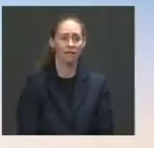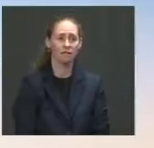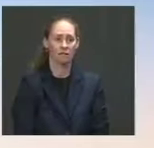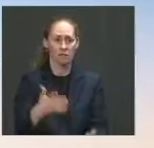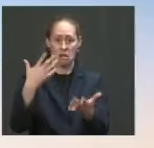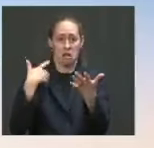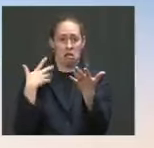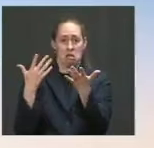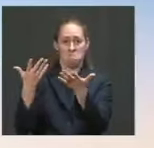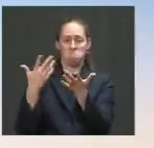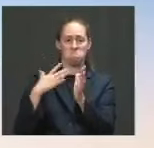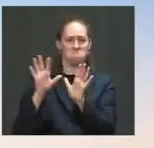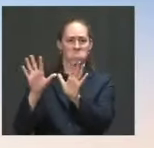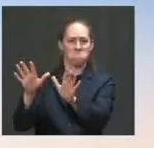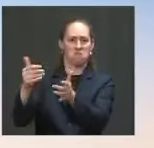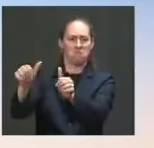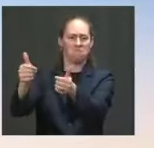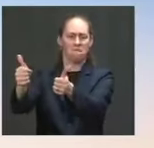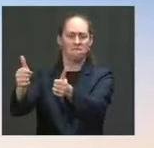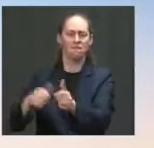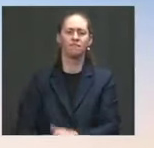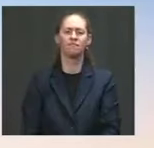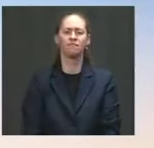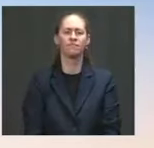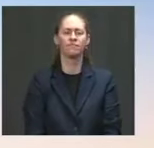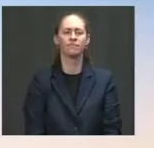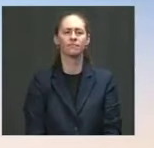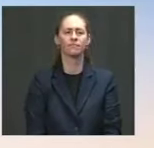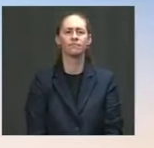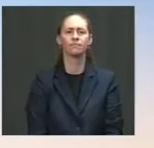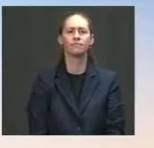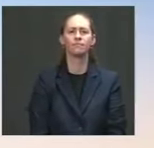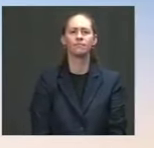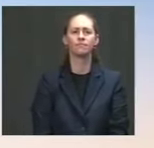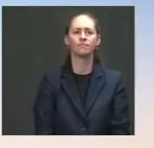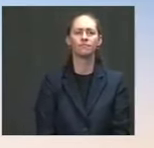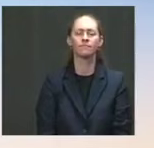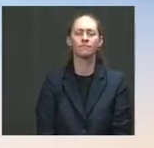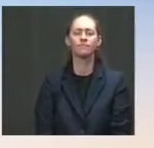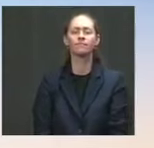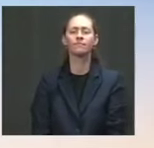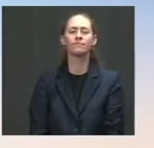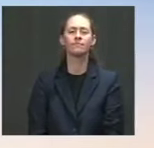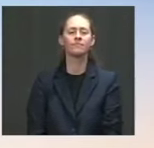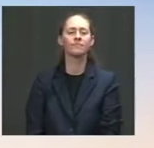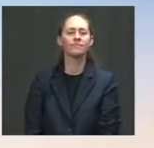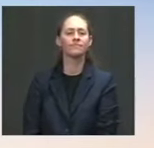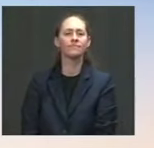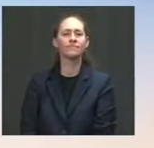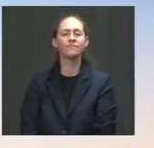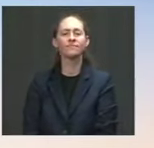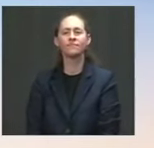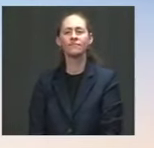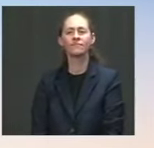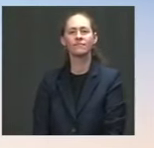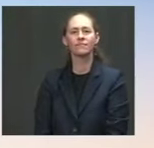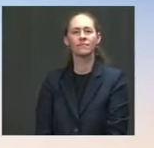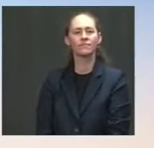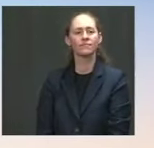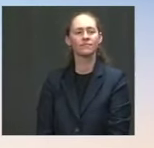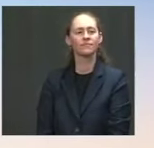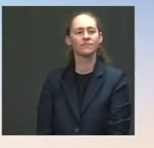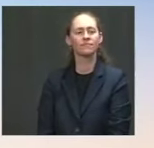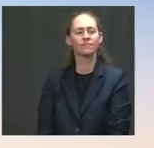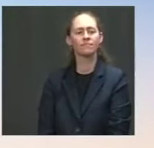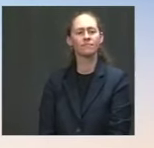Go ahead. Thanks, Jen. First about immigration. The Washington Post's editorial board wrote, after looking at everything happening at the border, that the administration